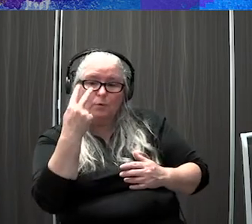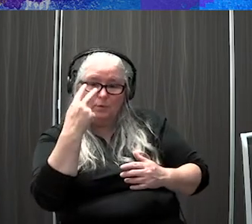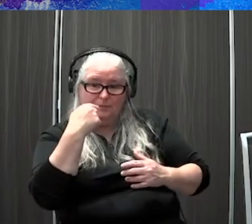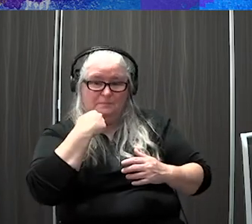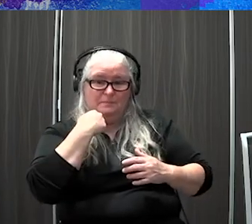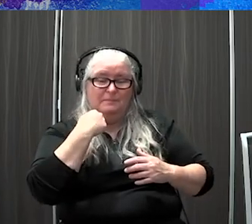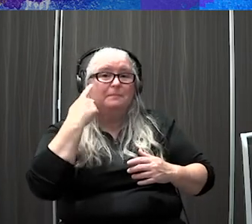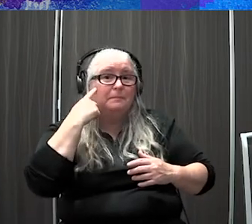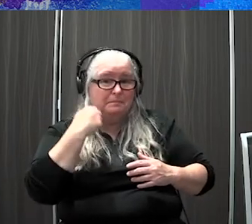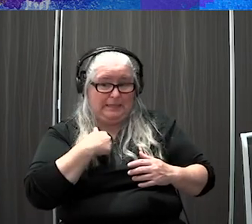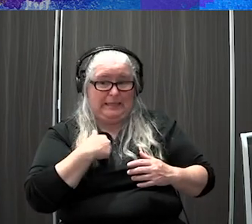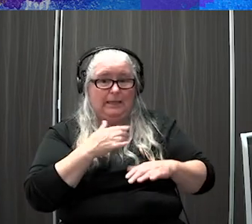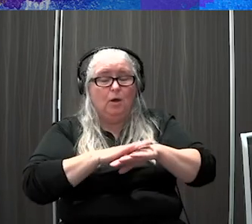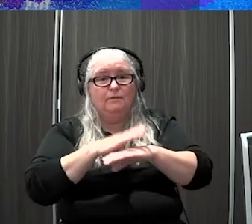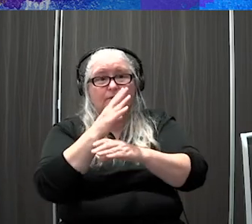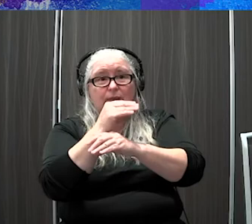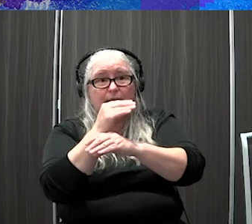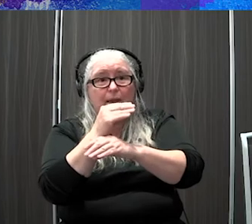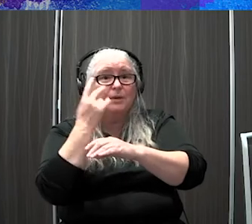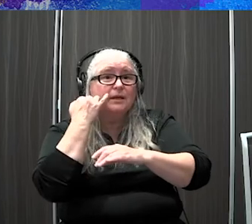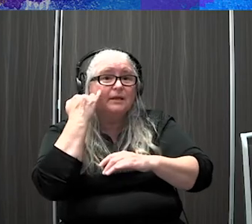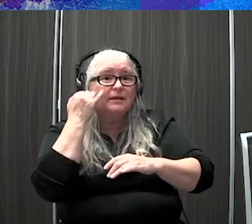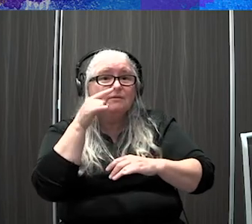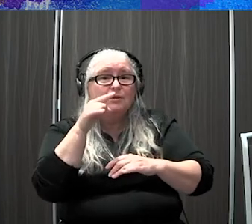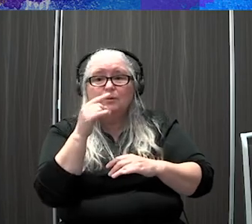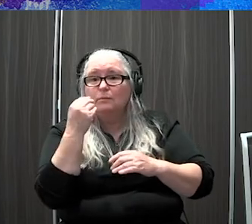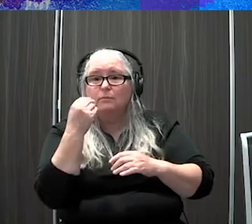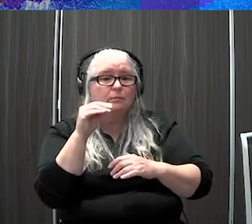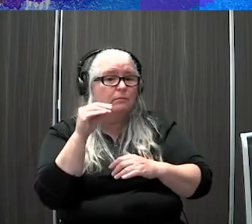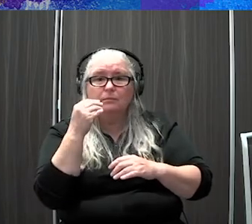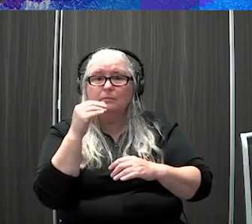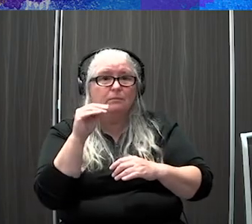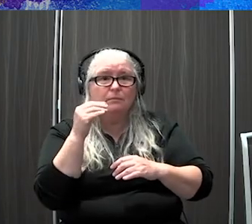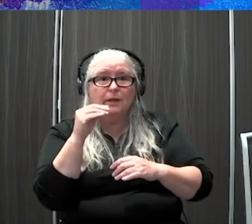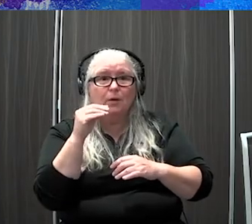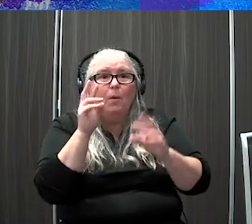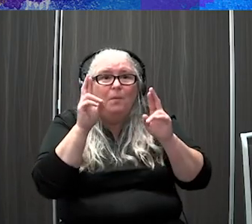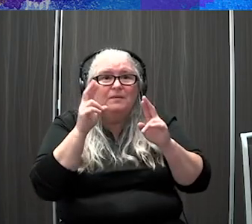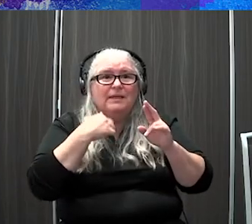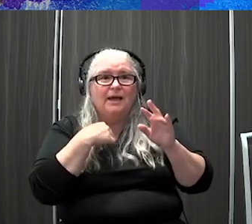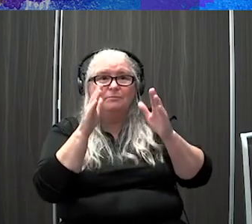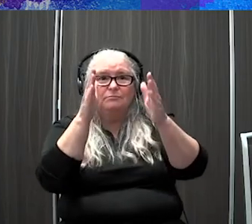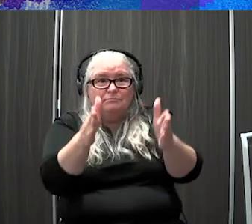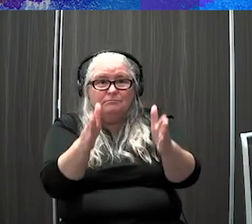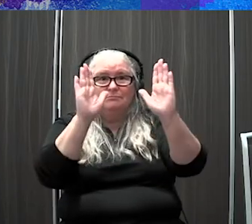or on the, on your monitors today, if you shake your head very lightly, hopefully I stay in one place.